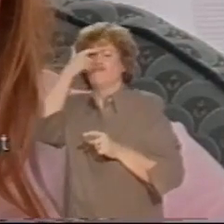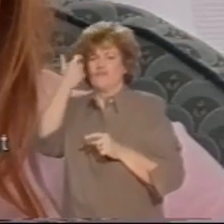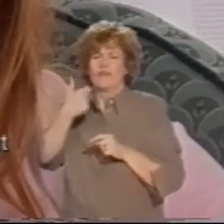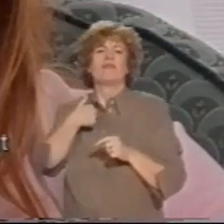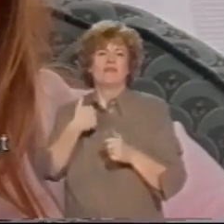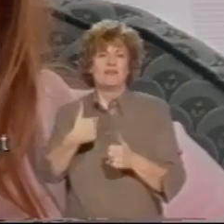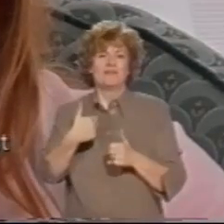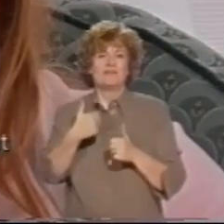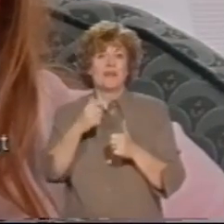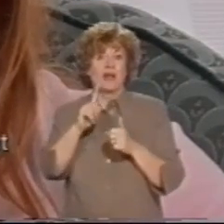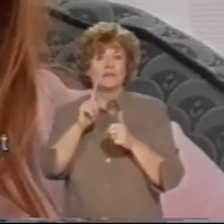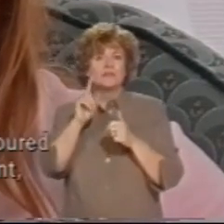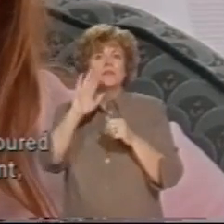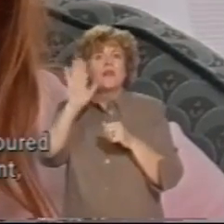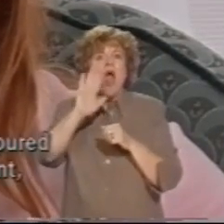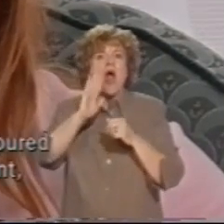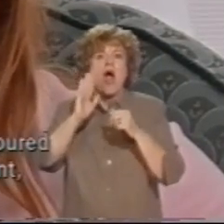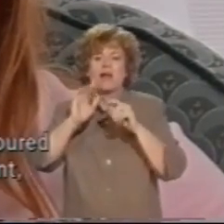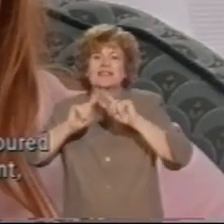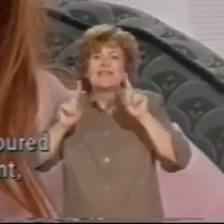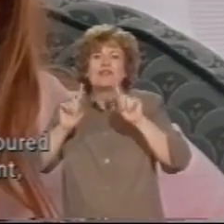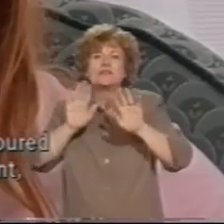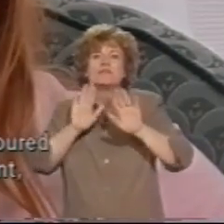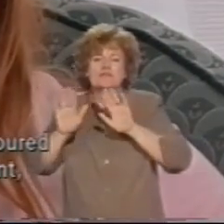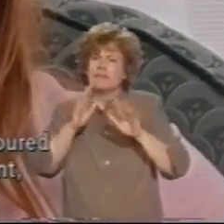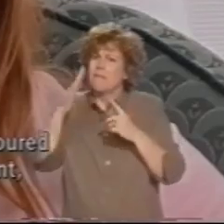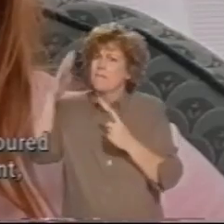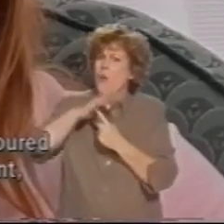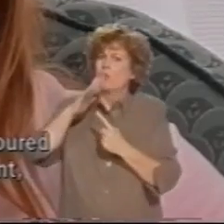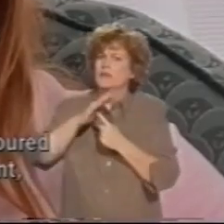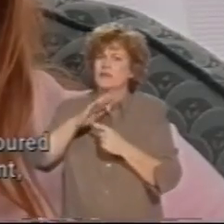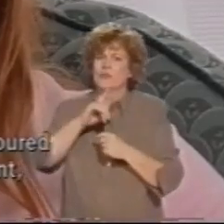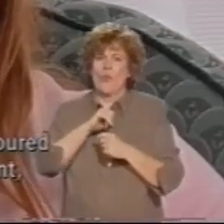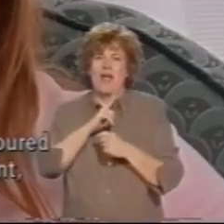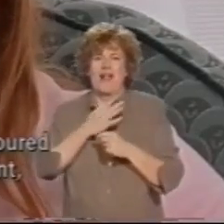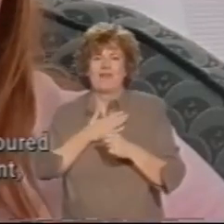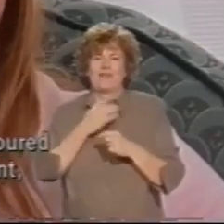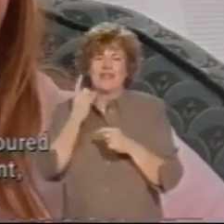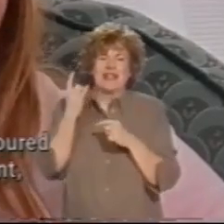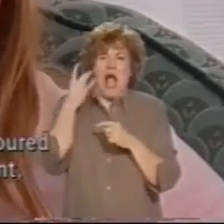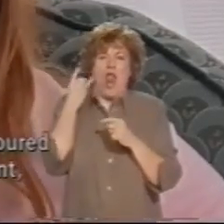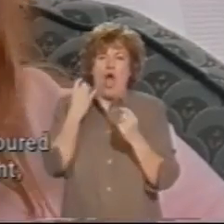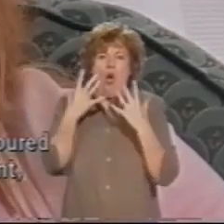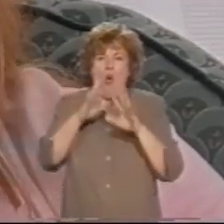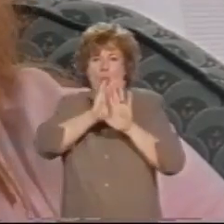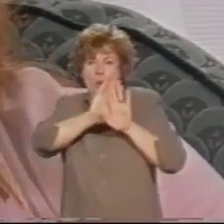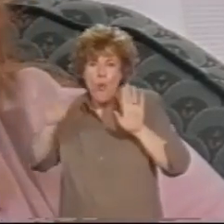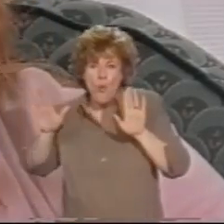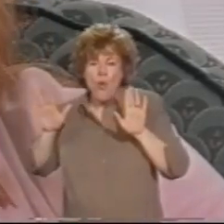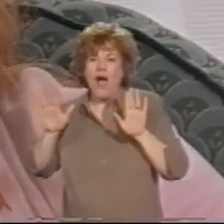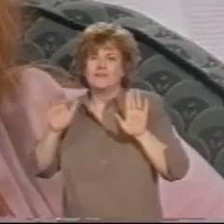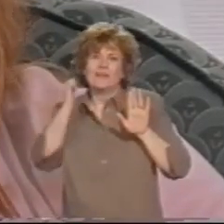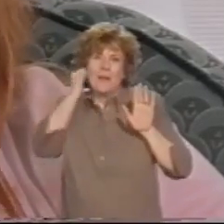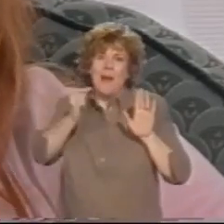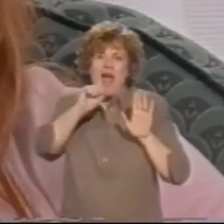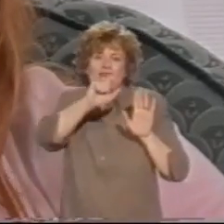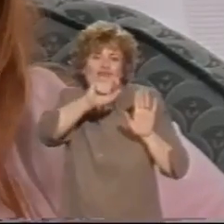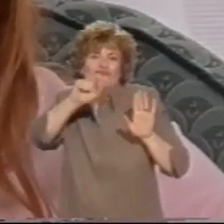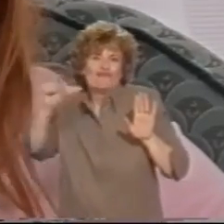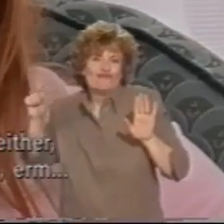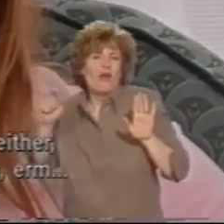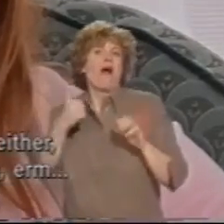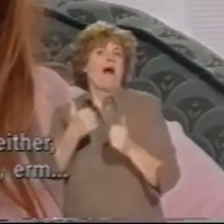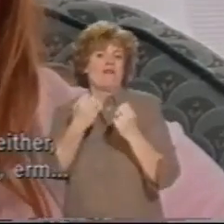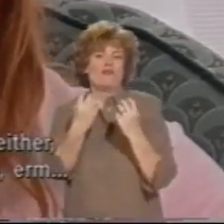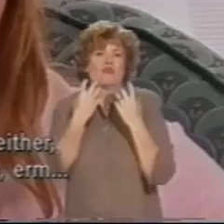important. So if I had a nice lemony-coloured paper and very bold print, that helps as